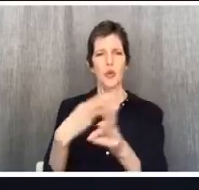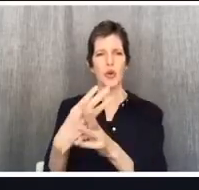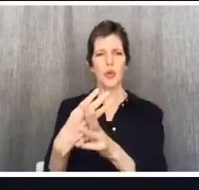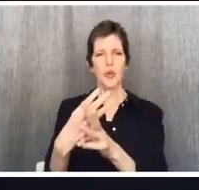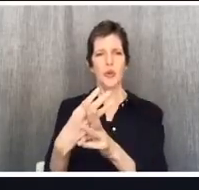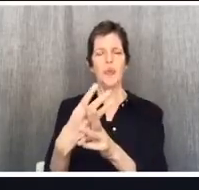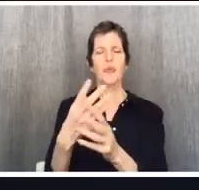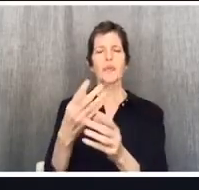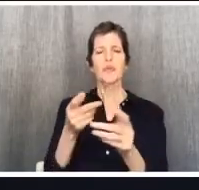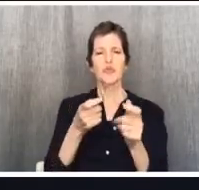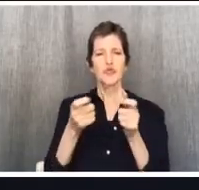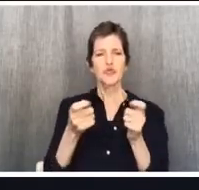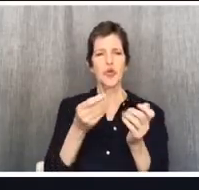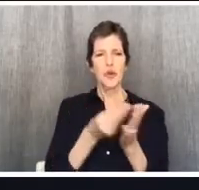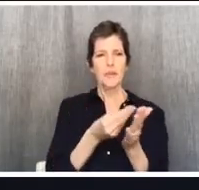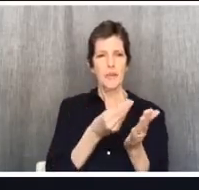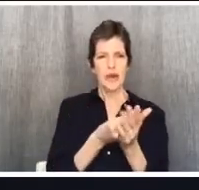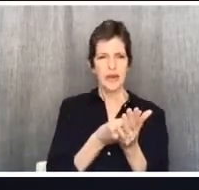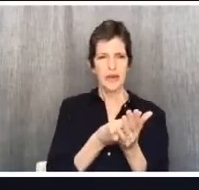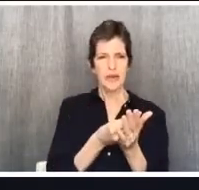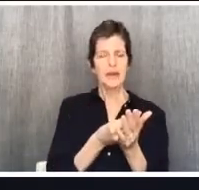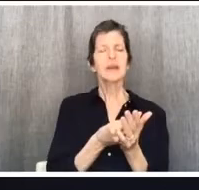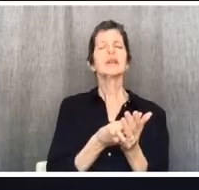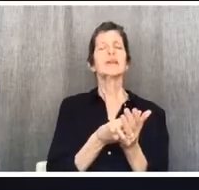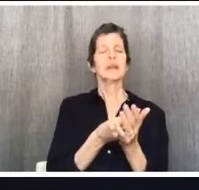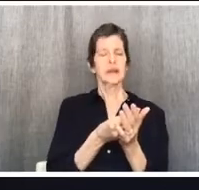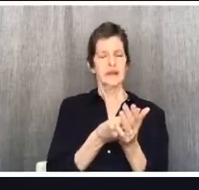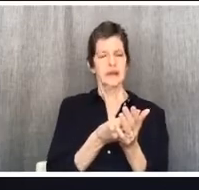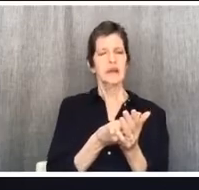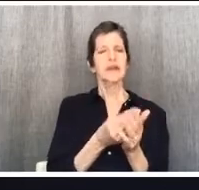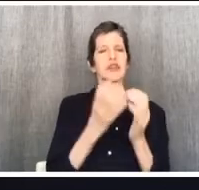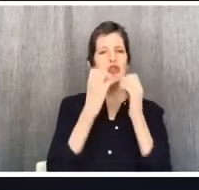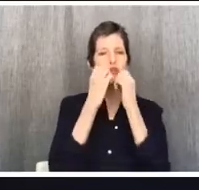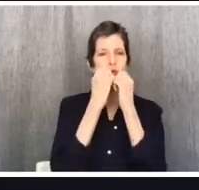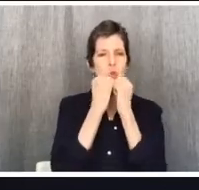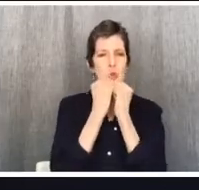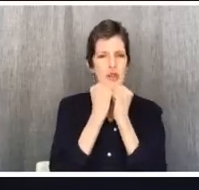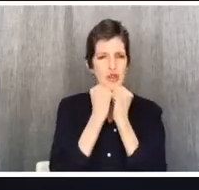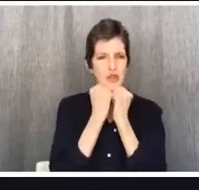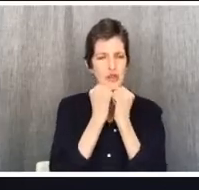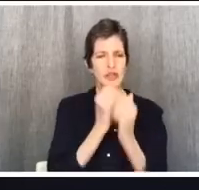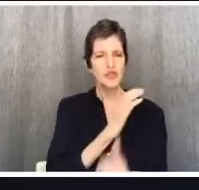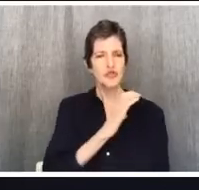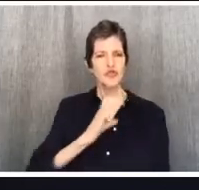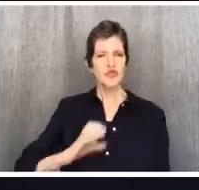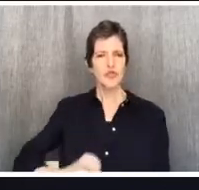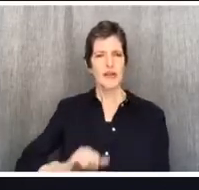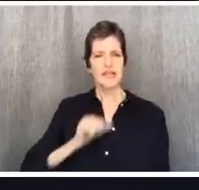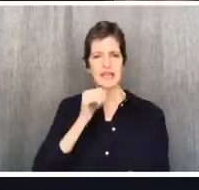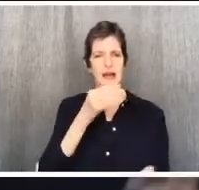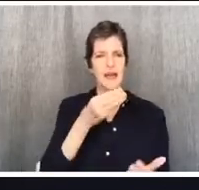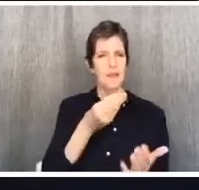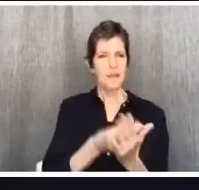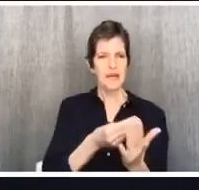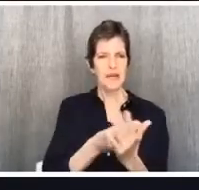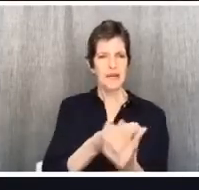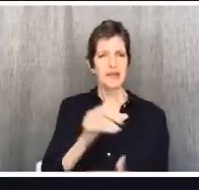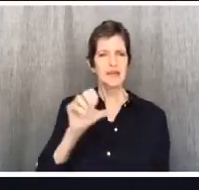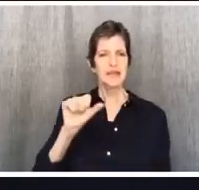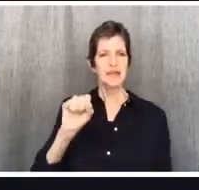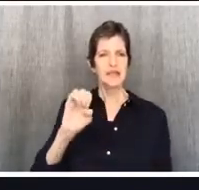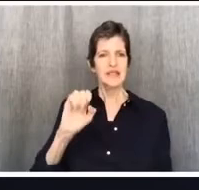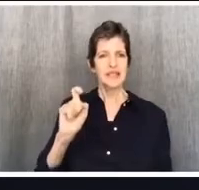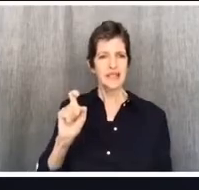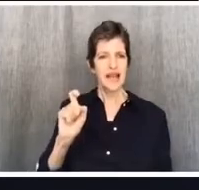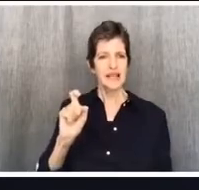He says, God gives you sex so you can show the world that sex is not your treasure. Christ is. The things that we have in this world that have been given